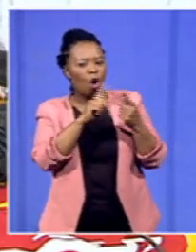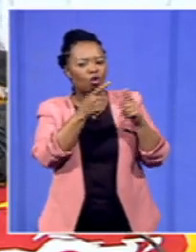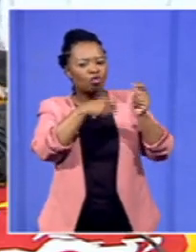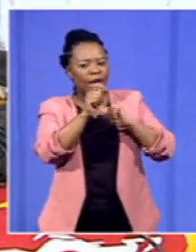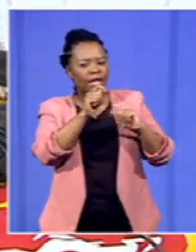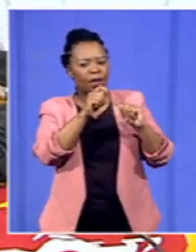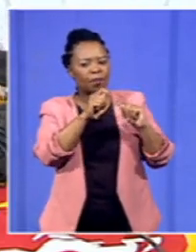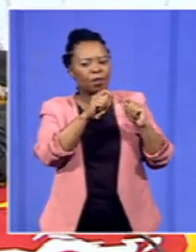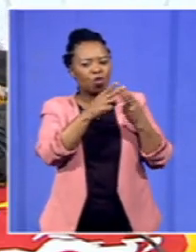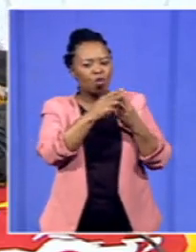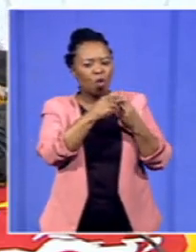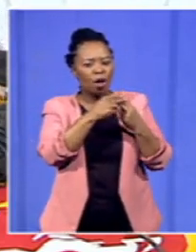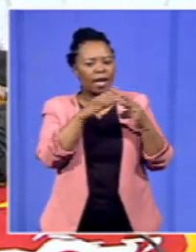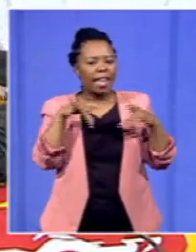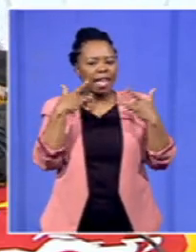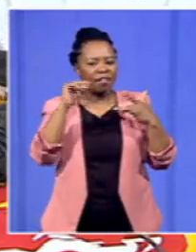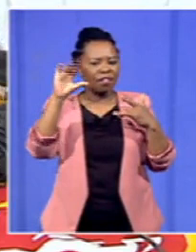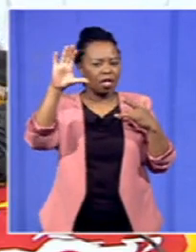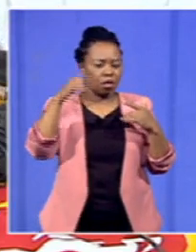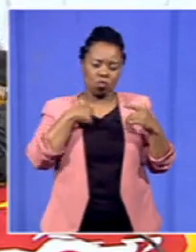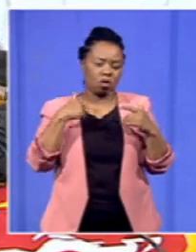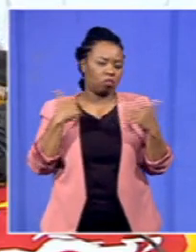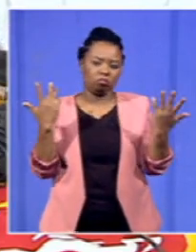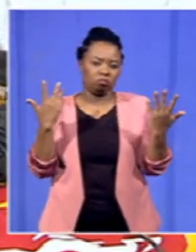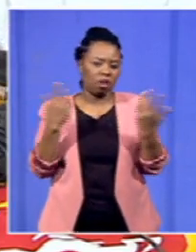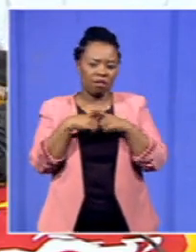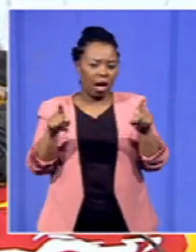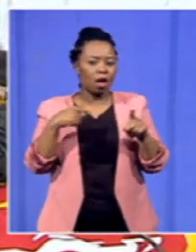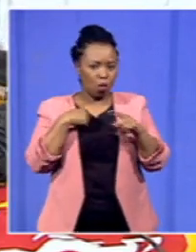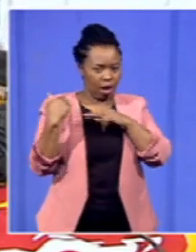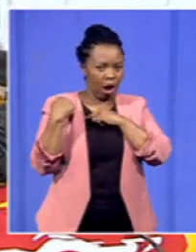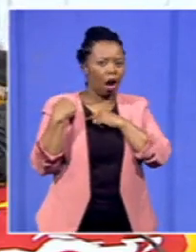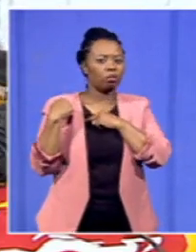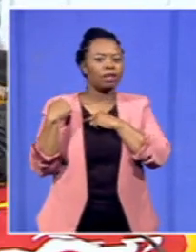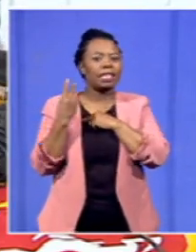large as the also we're not one of them we account for each